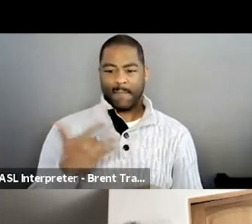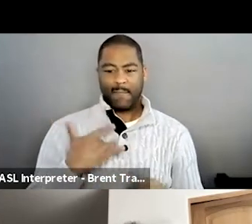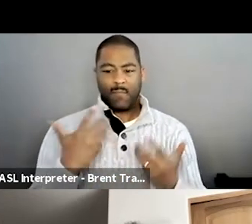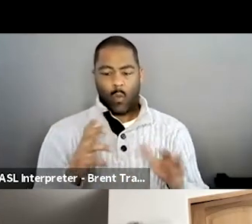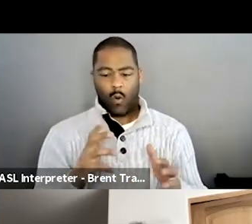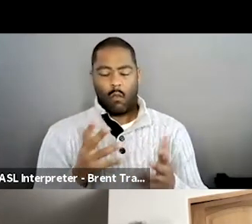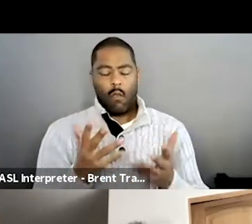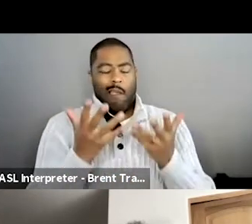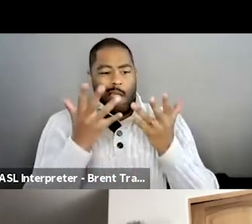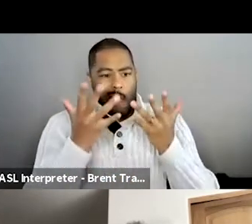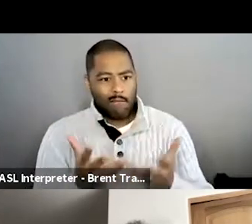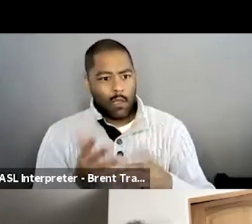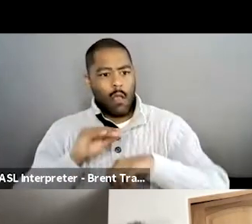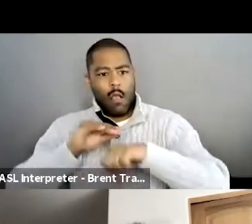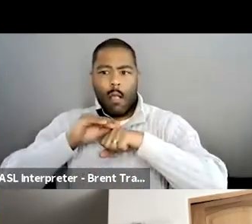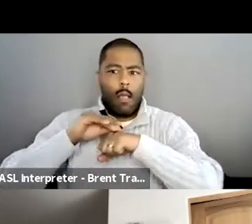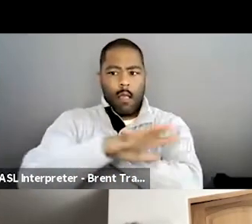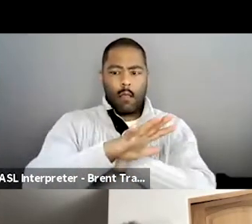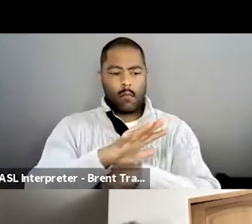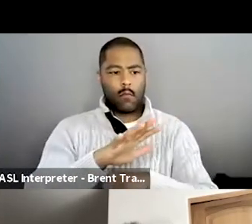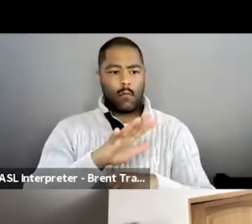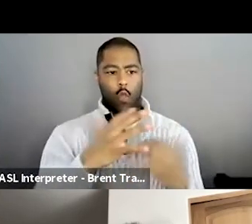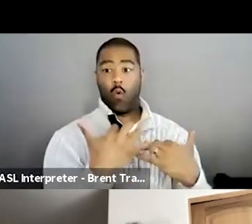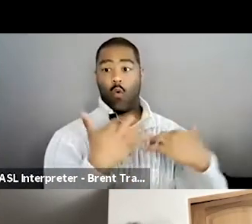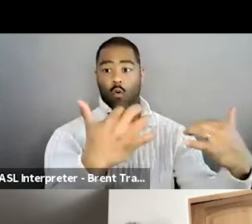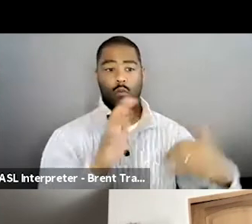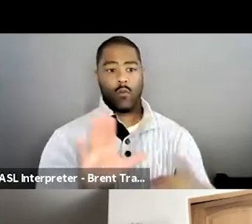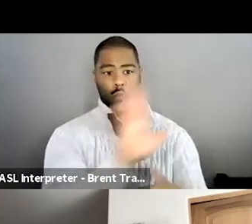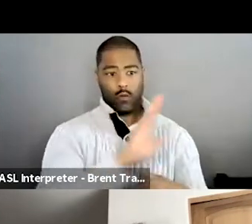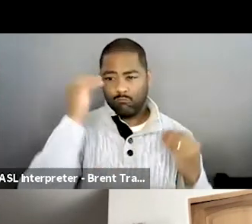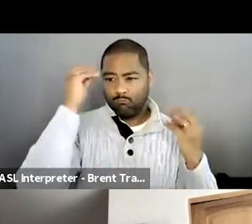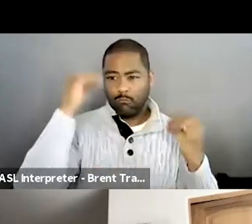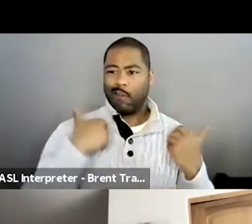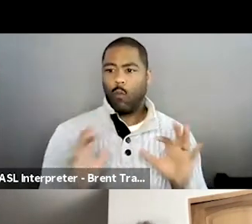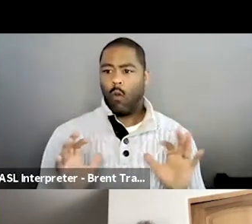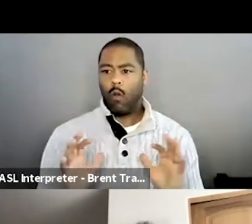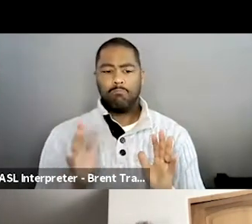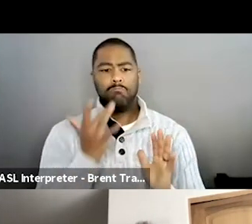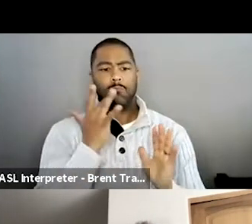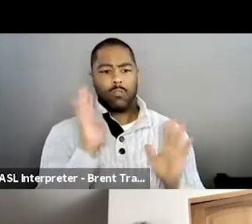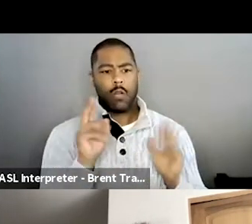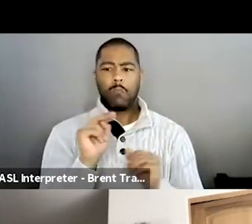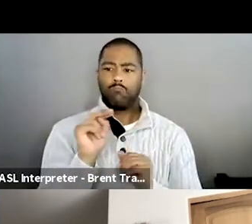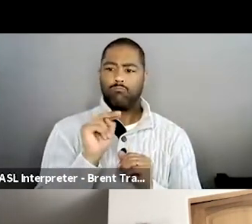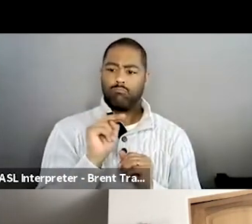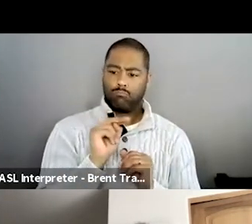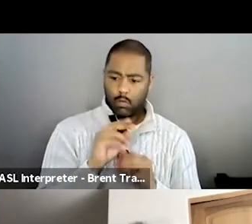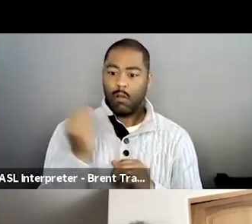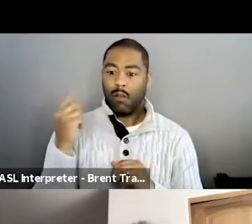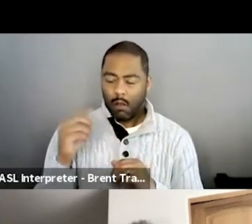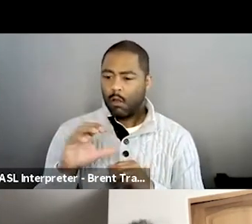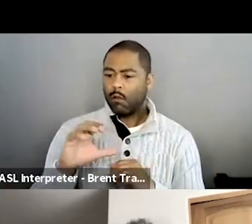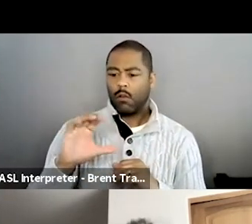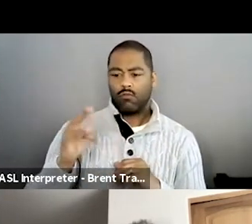but it was pretty hard as Christina's uncle and someone who loves her and sees her and is, and, you know, very dramatically